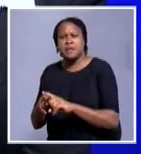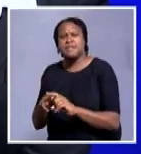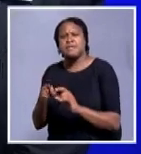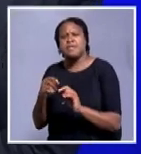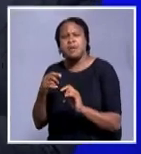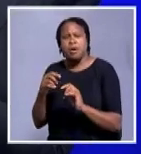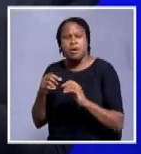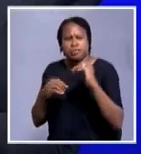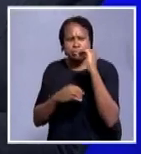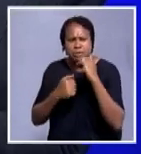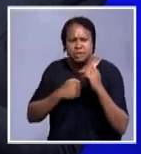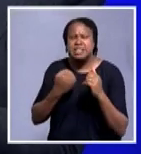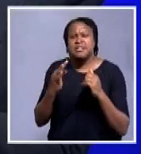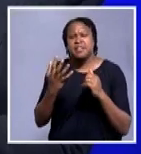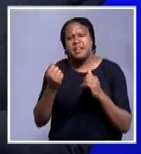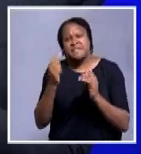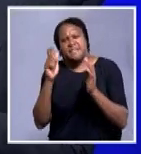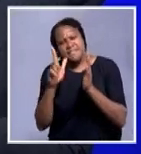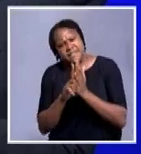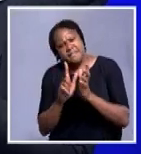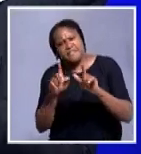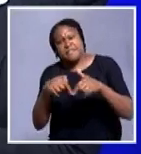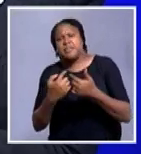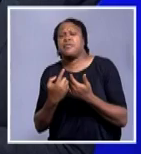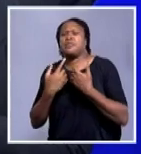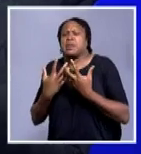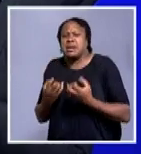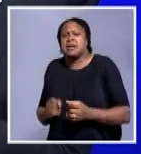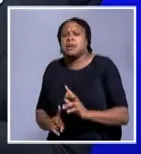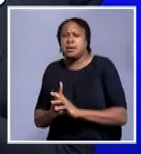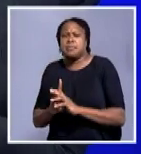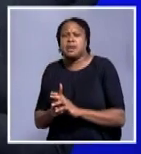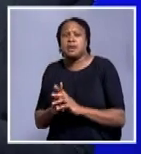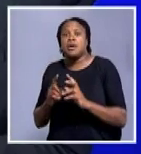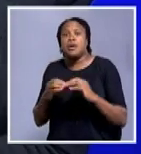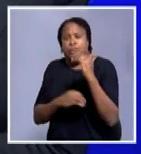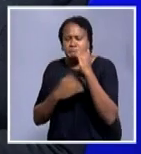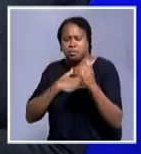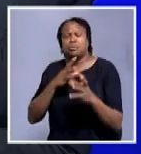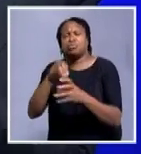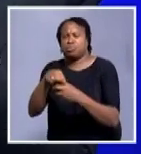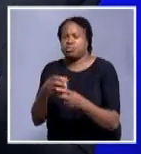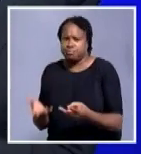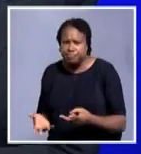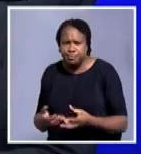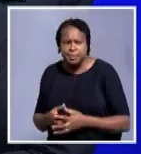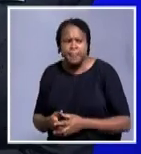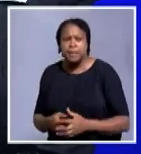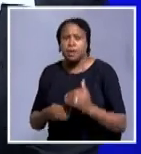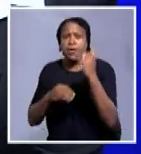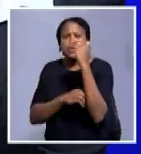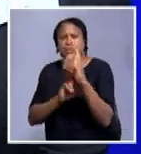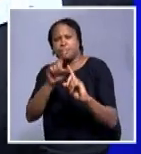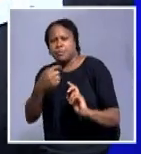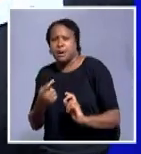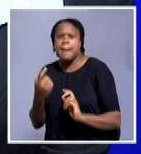Development Commission. If there are particular legislative activities that need to happen, we may have to be considered. I think the Office of the Prime